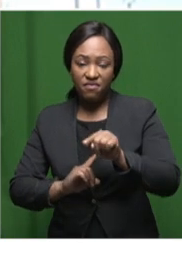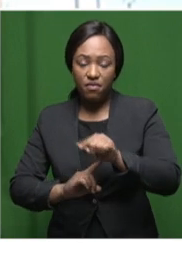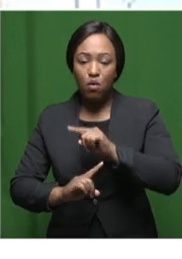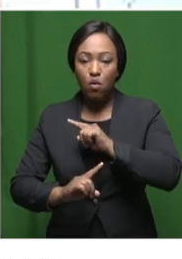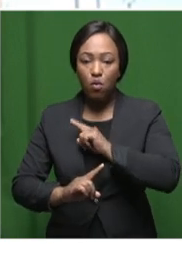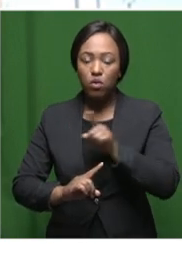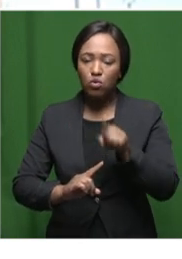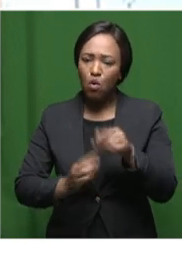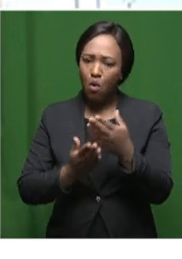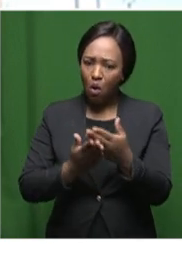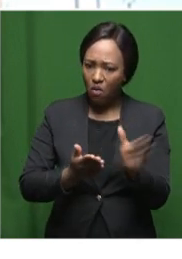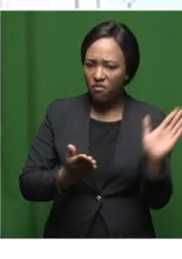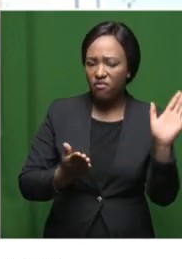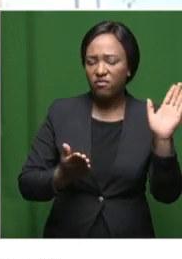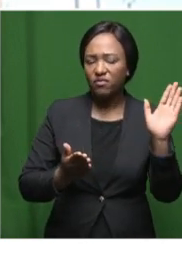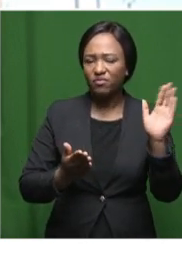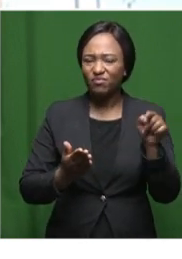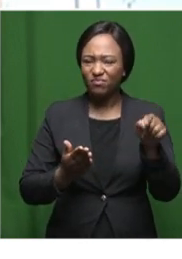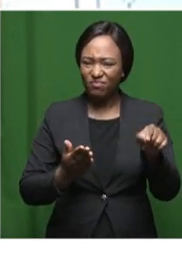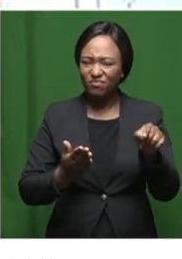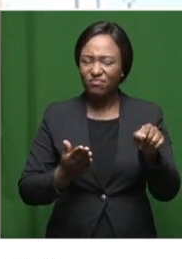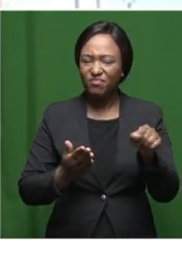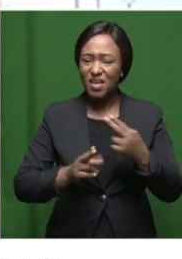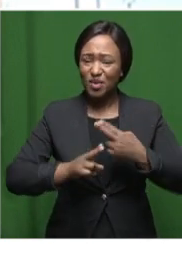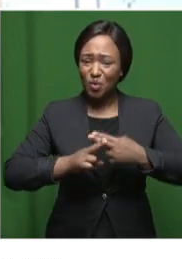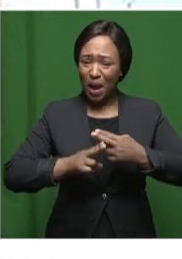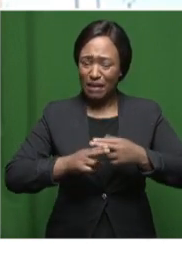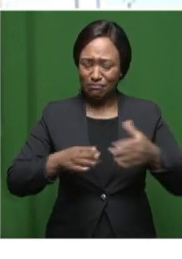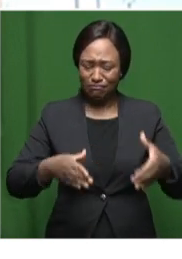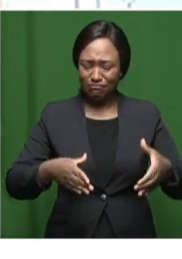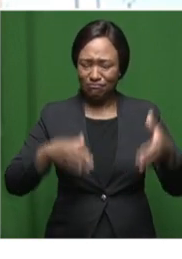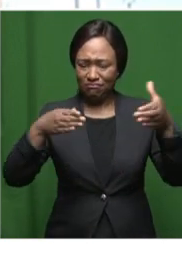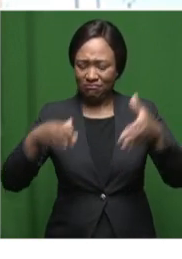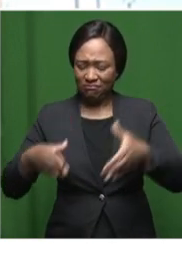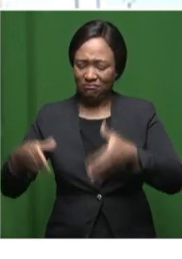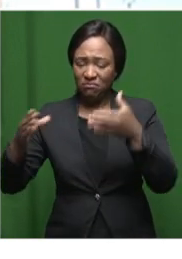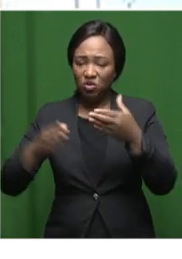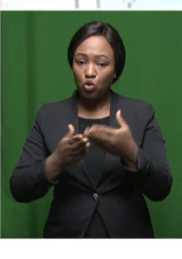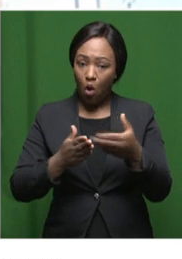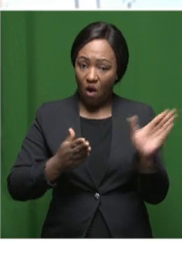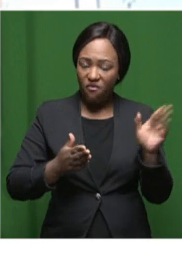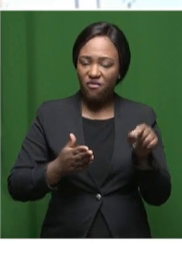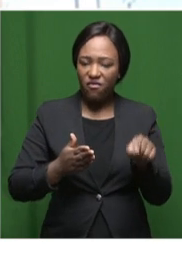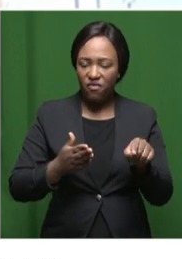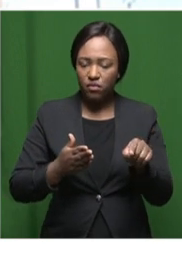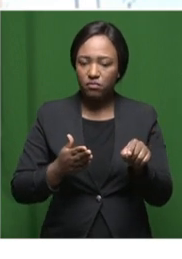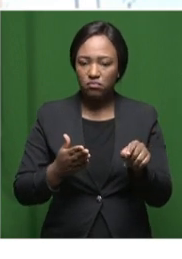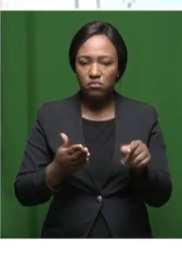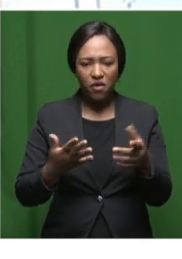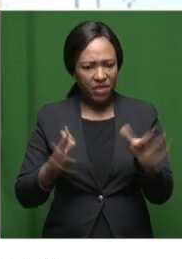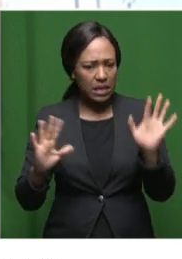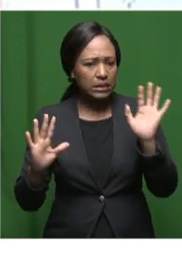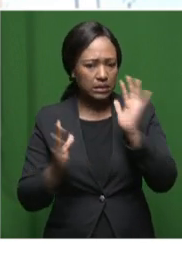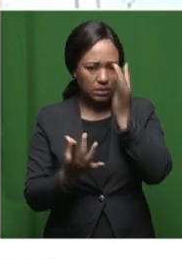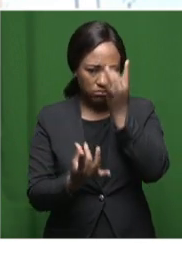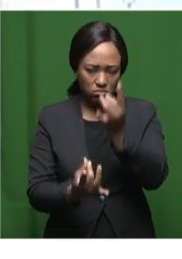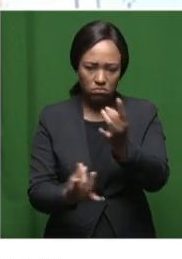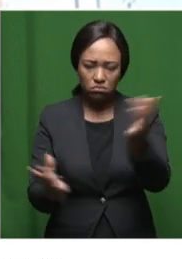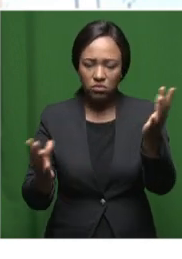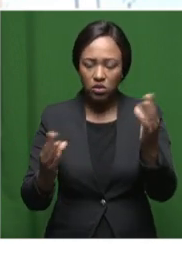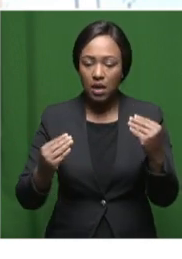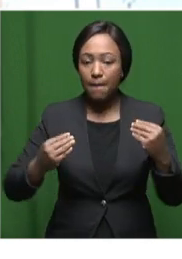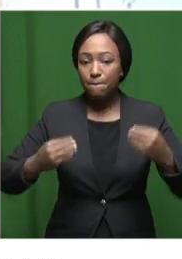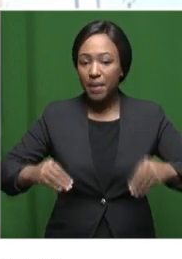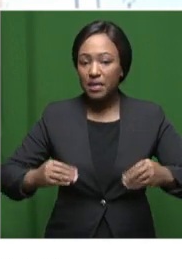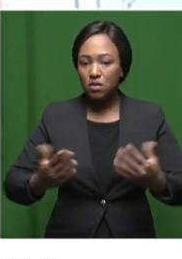eradication or dealing away with the bucket system. And as indicated, we are busy in